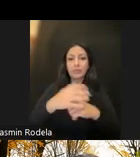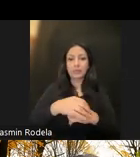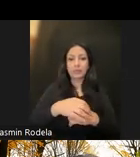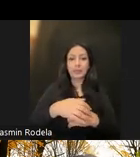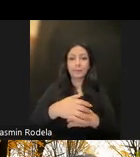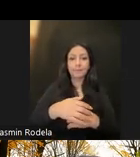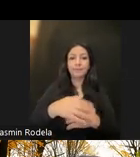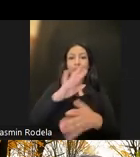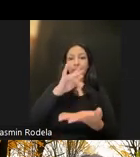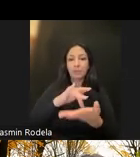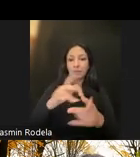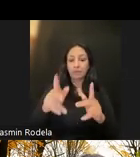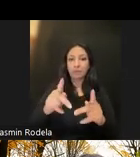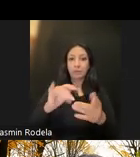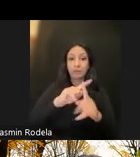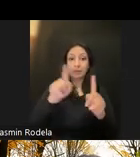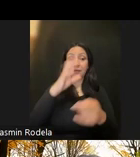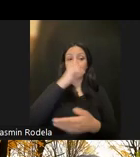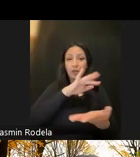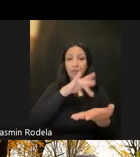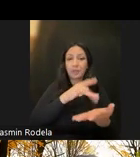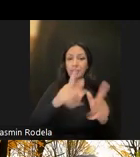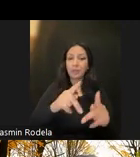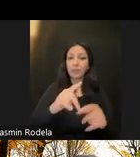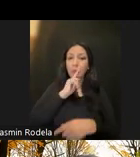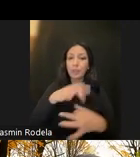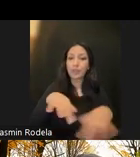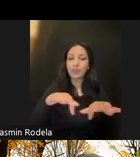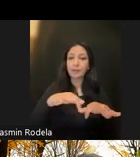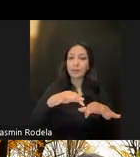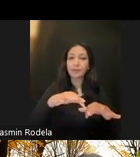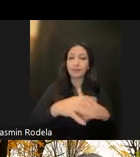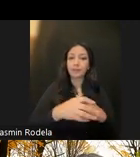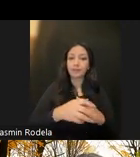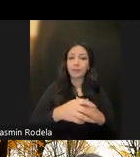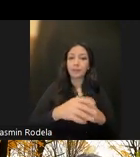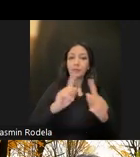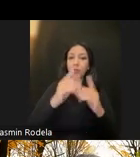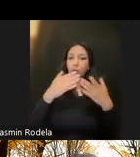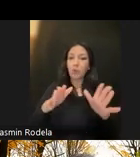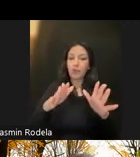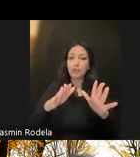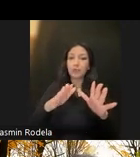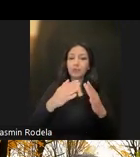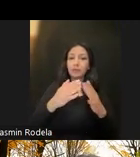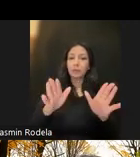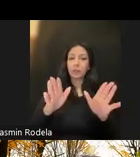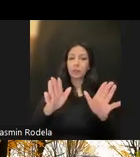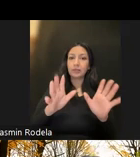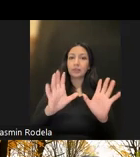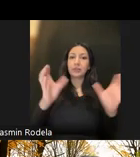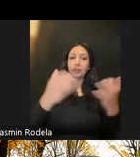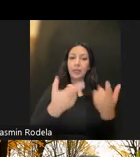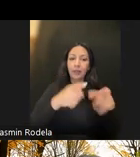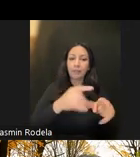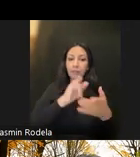forgotten middle. But the forgotten middle, there's a widespread in that population. So